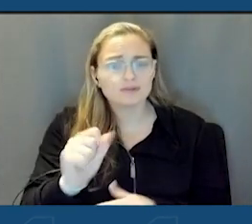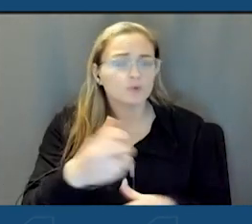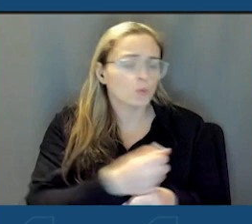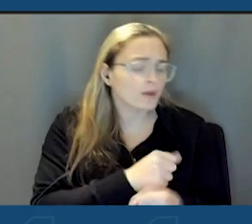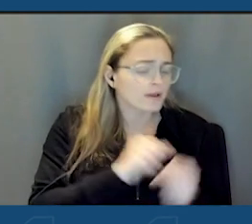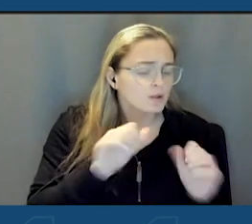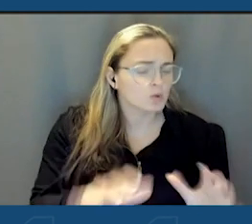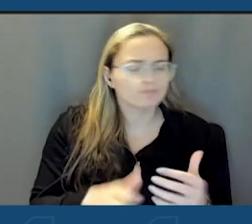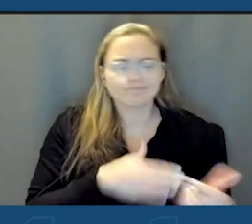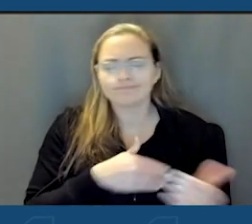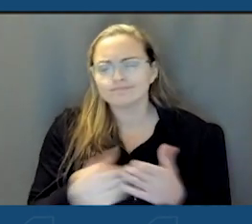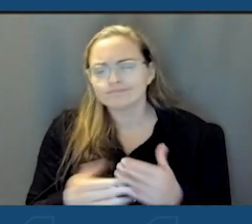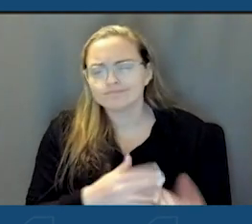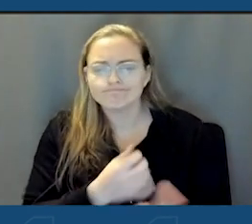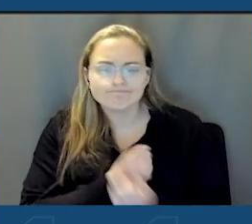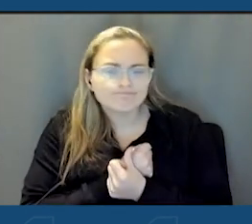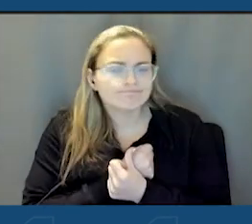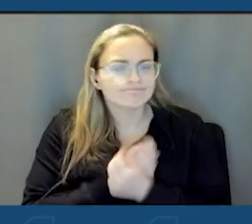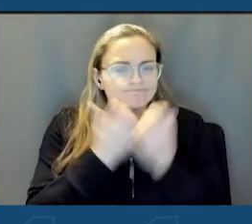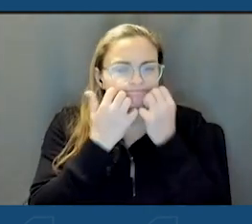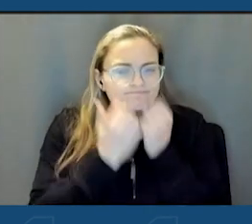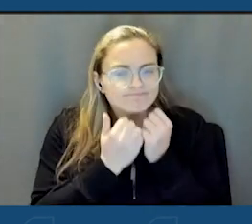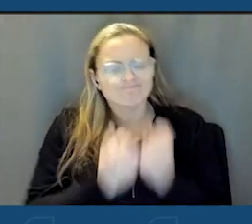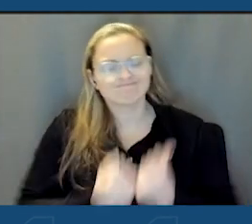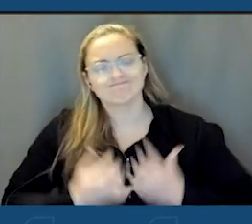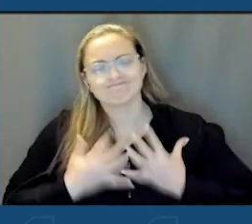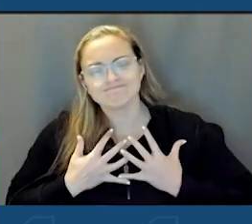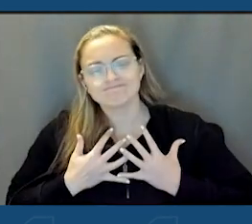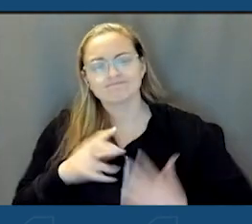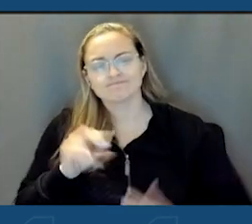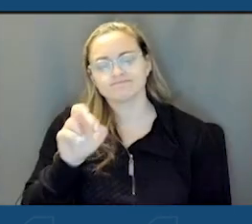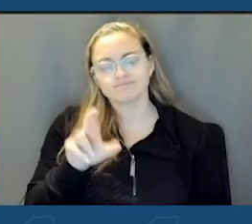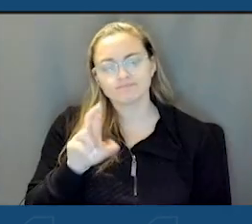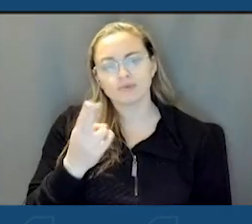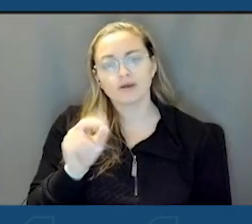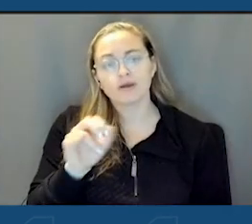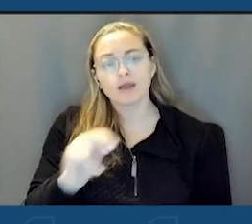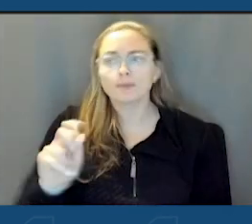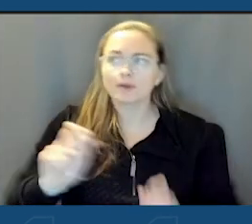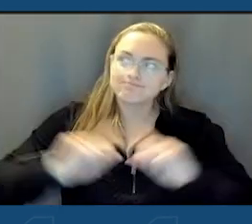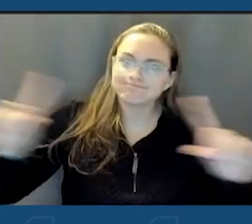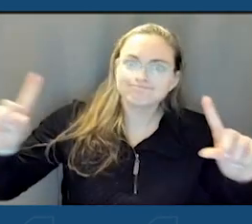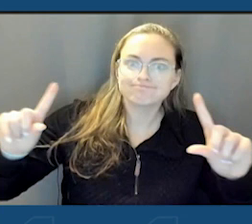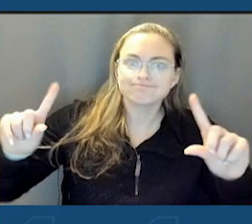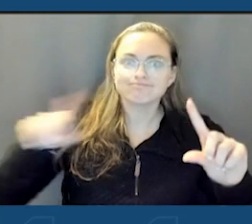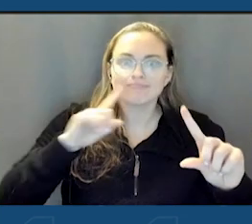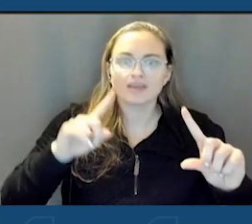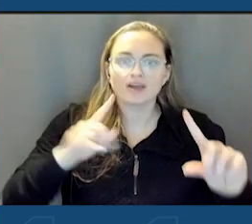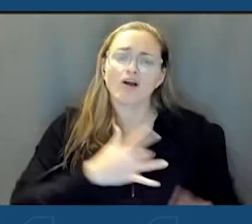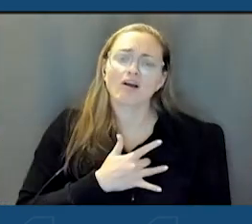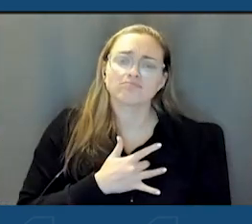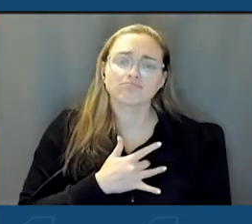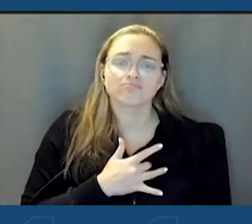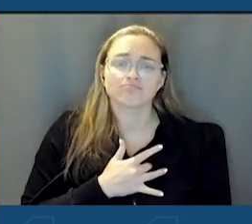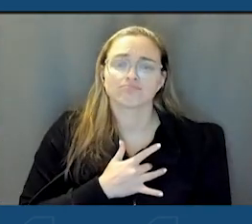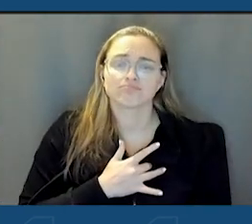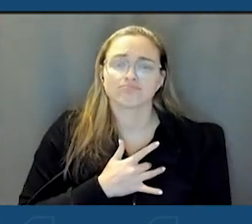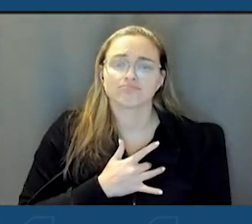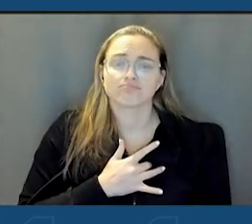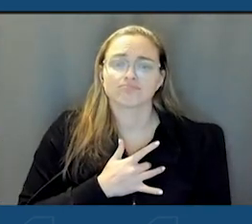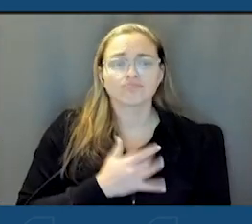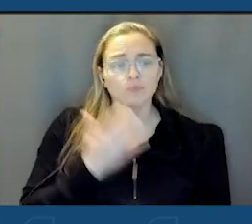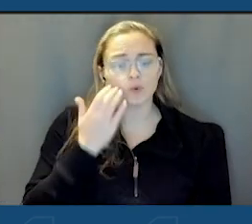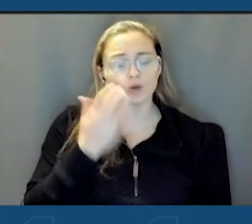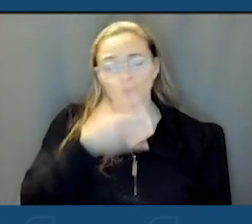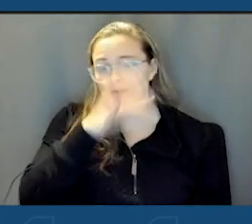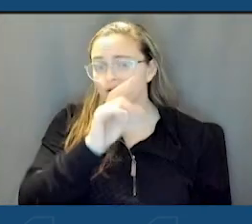by all. They're an inspiration. And when Damar Hamlin came up on the screen, I think all of our hearts just stopped. And knowing that God